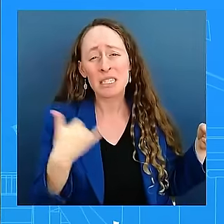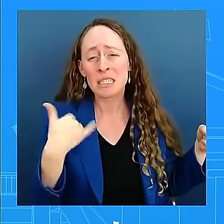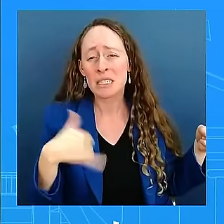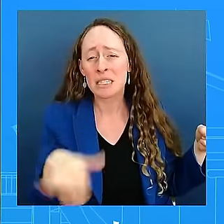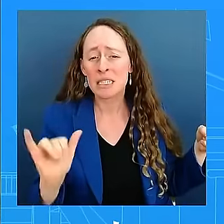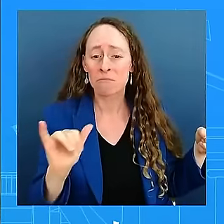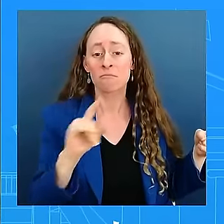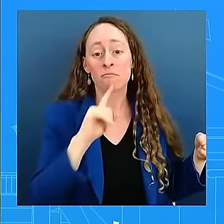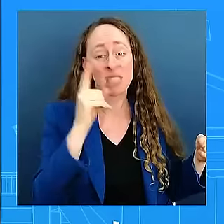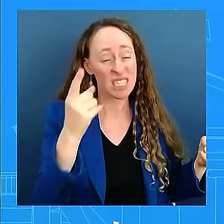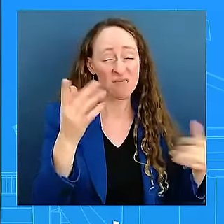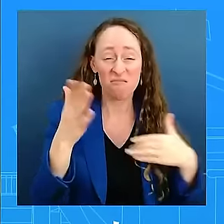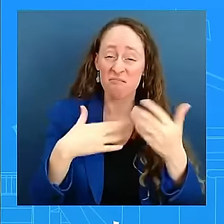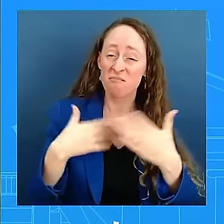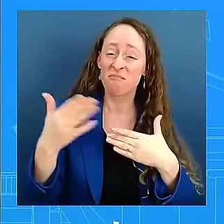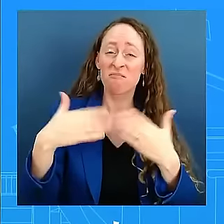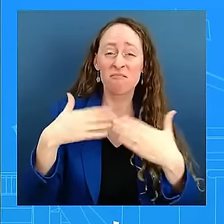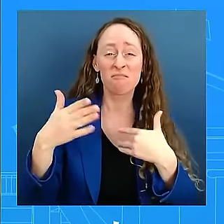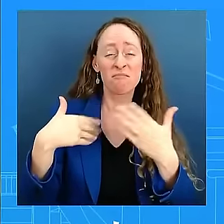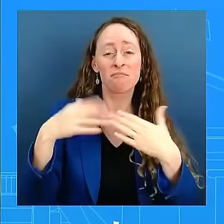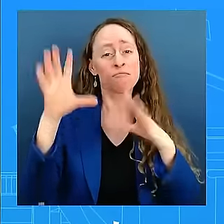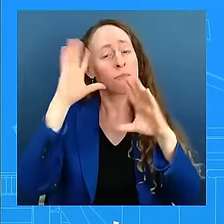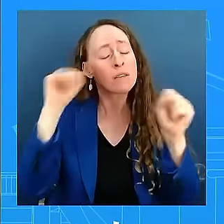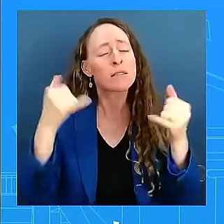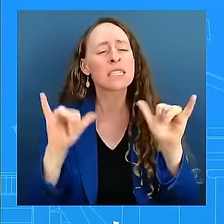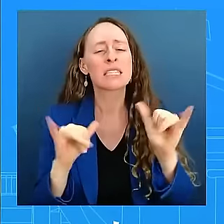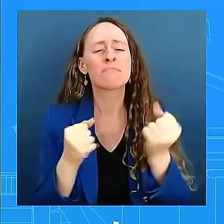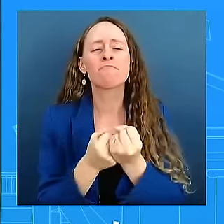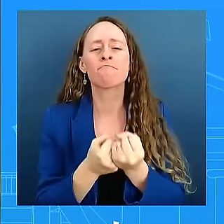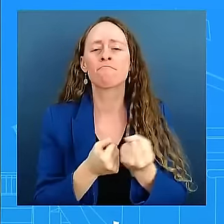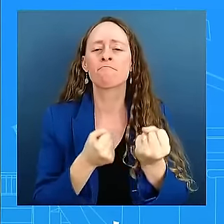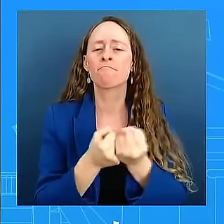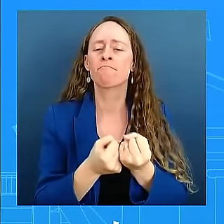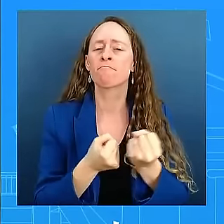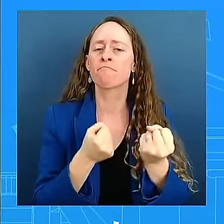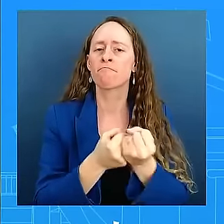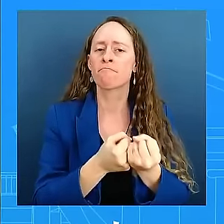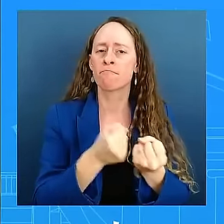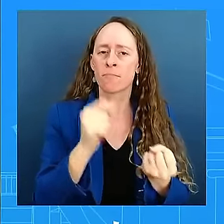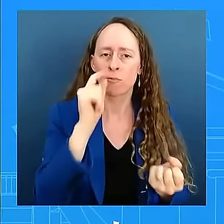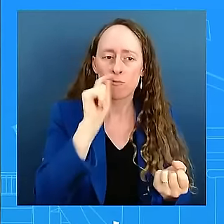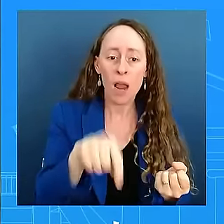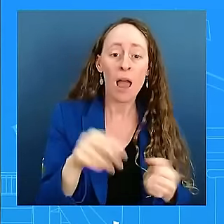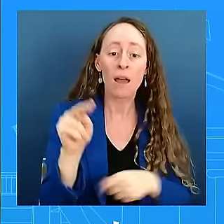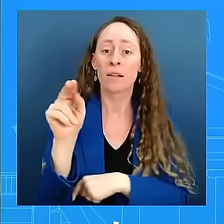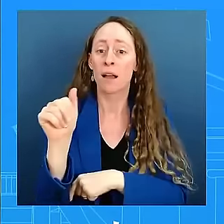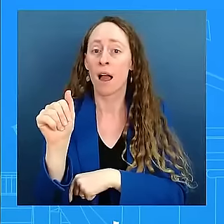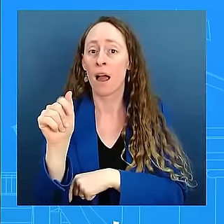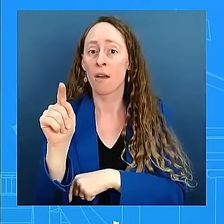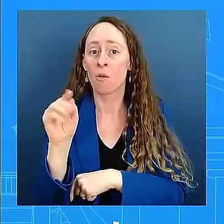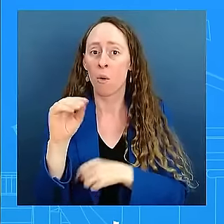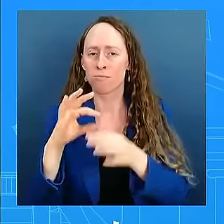able to do to make NATO stronger, to have more than 50 countries support